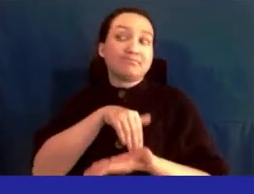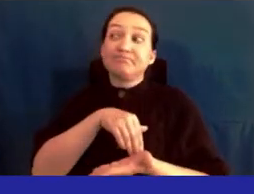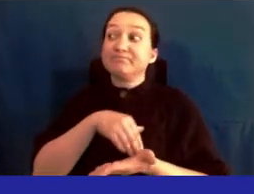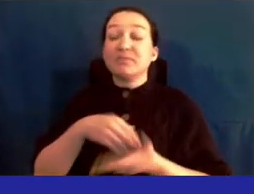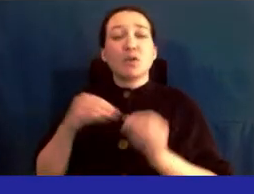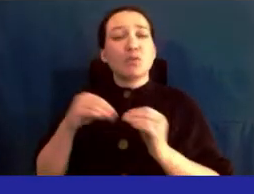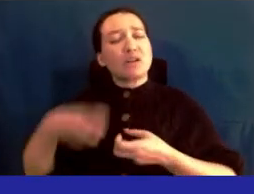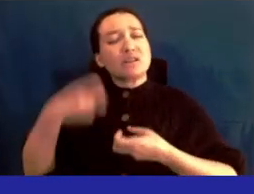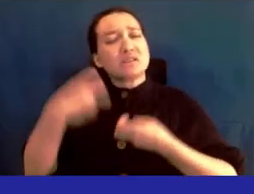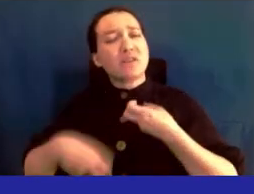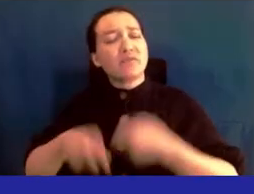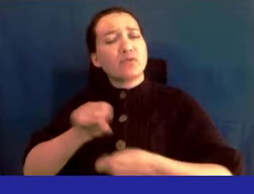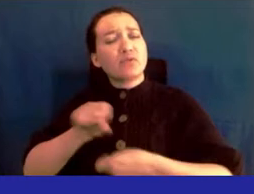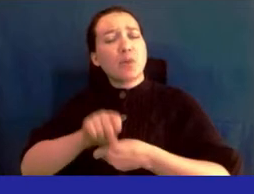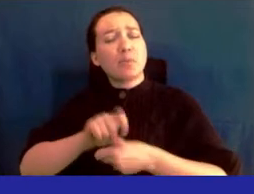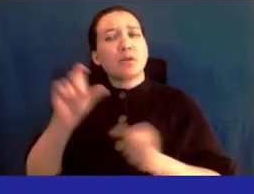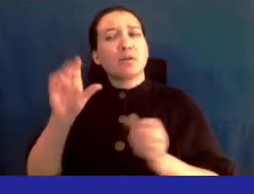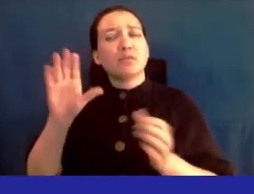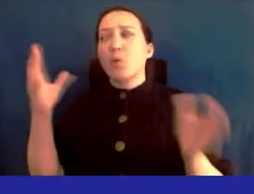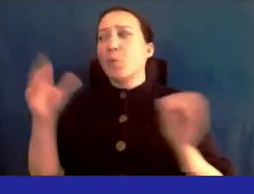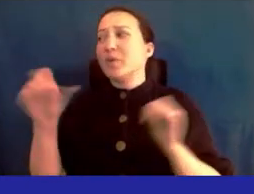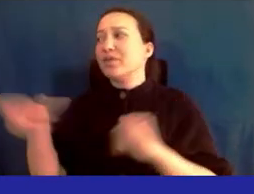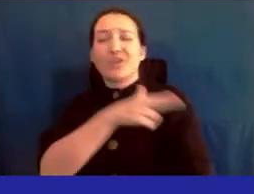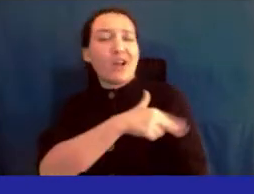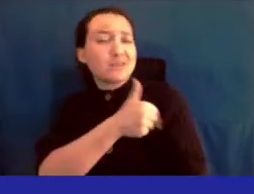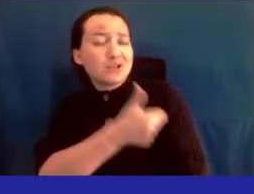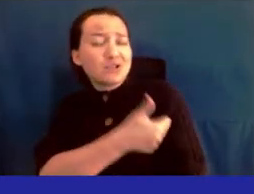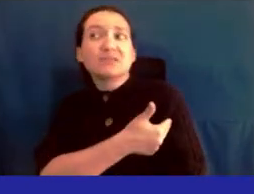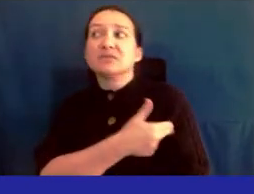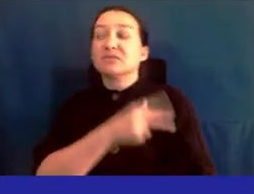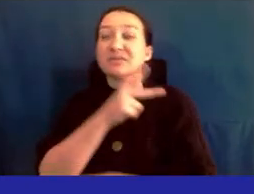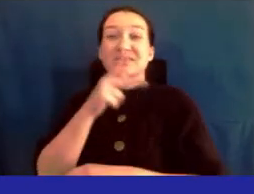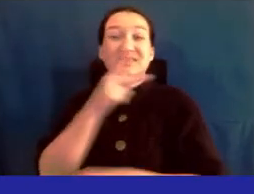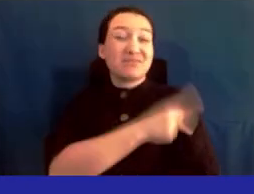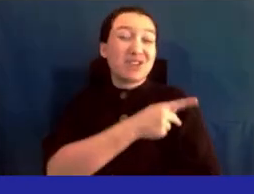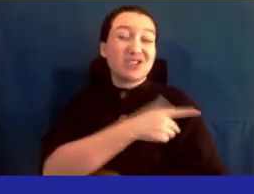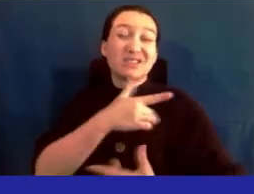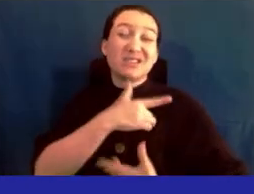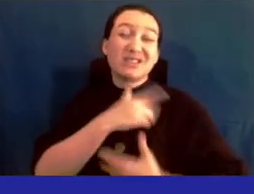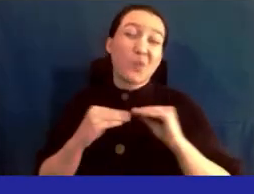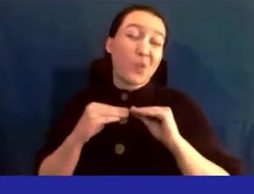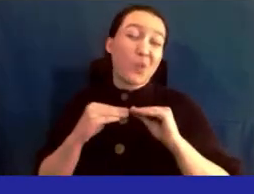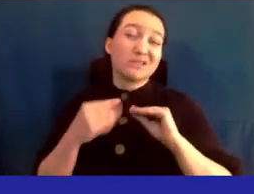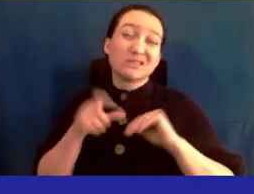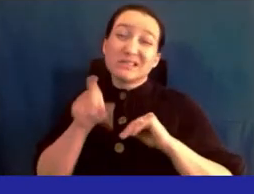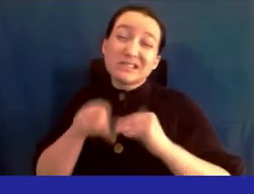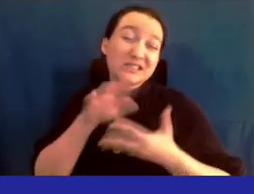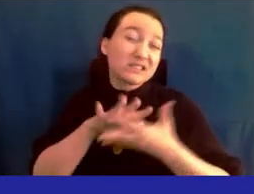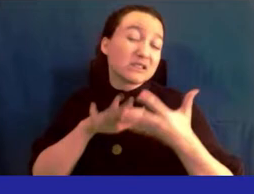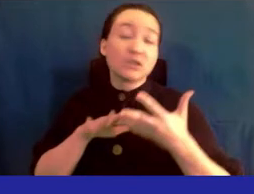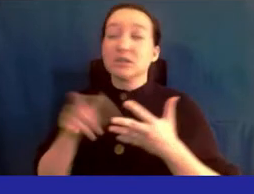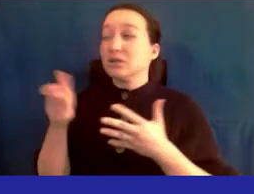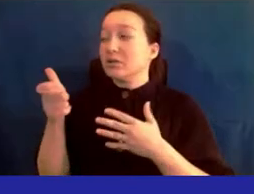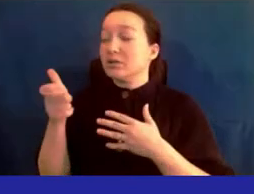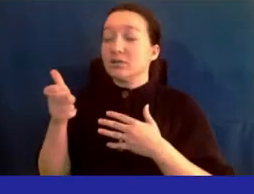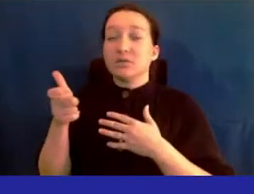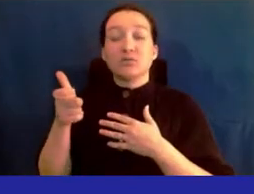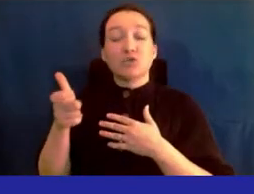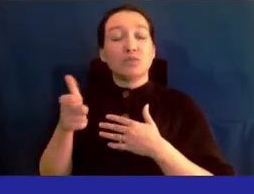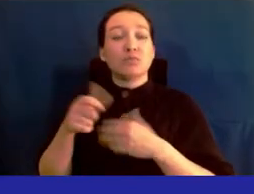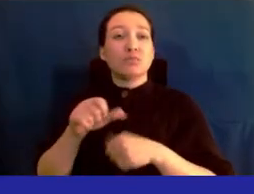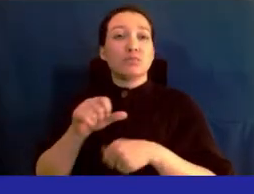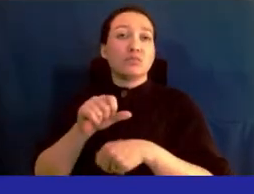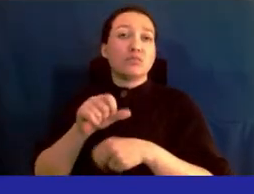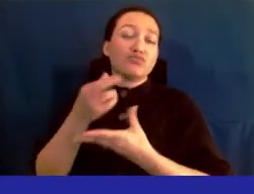job than it is at other hospitals. Our patients have more needs, and you stretch yourself and your